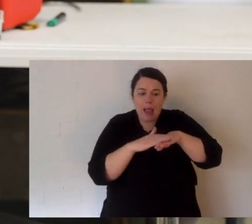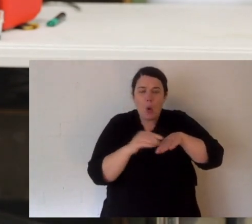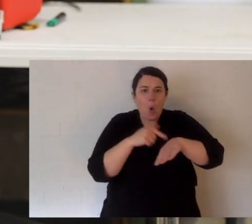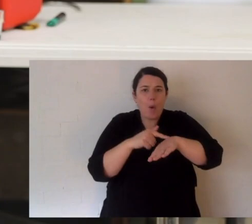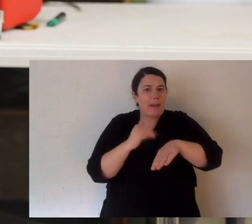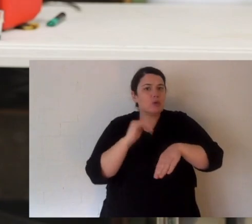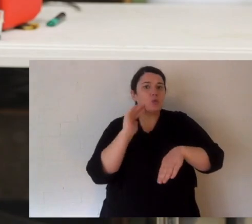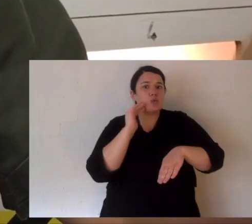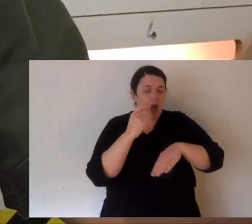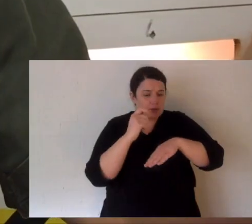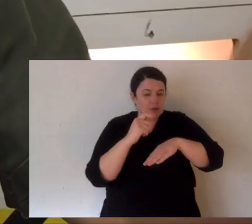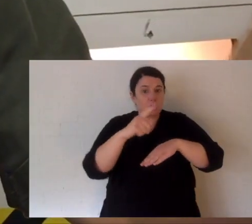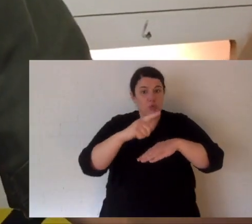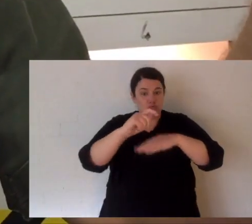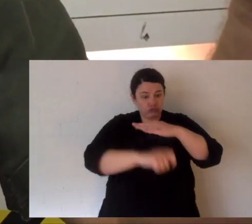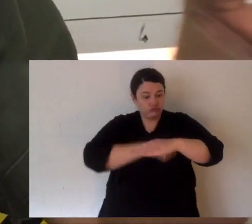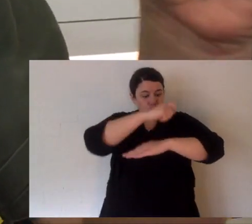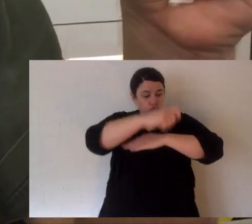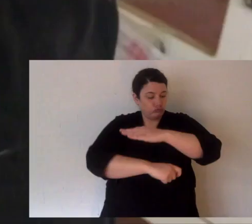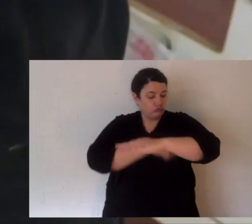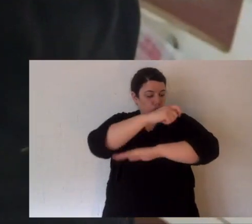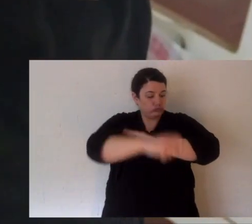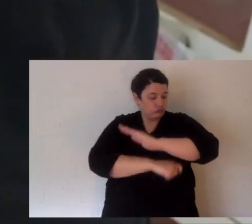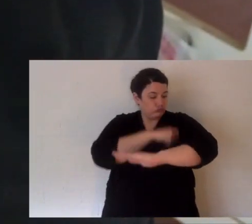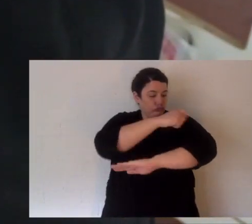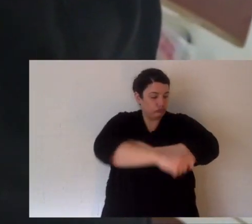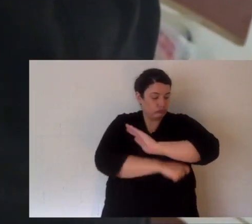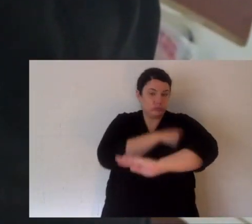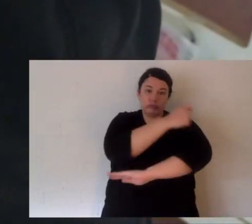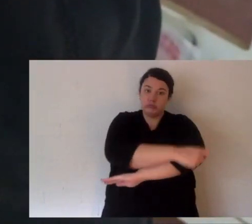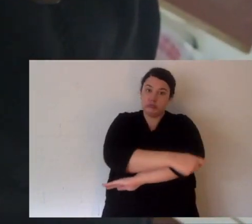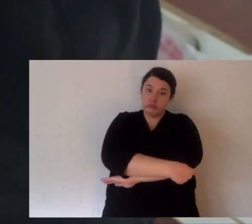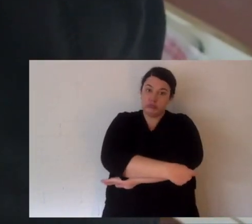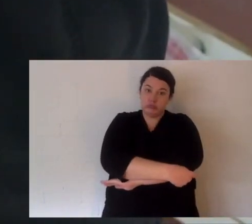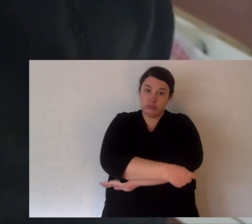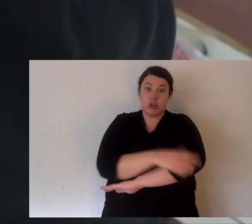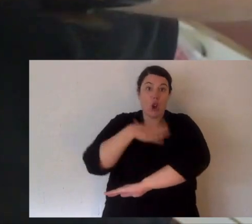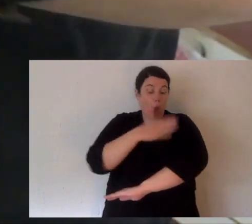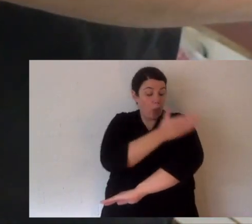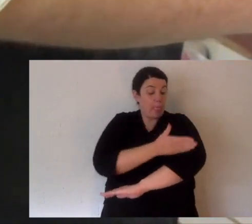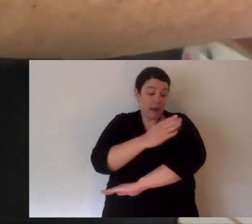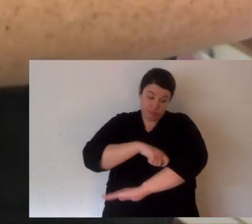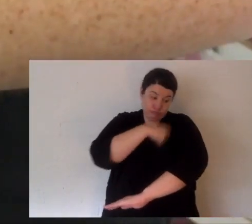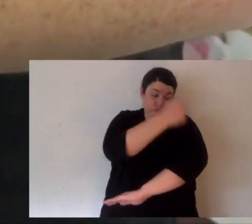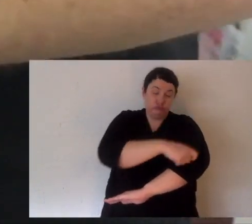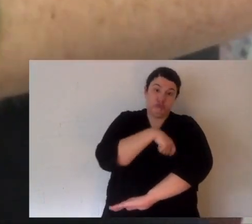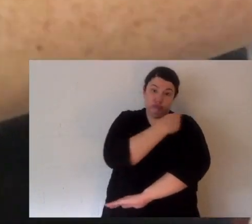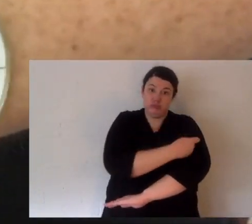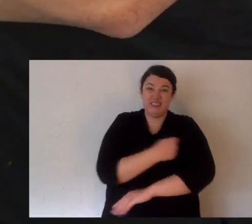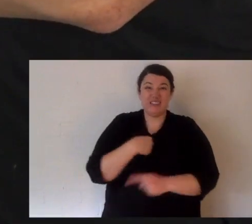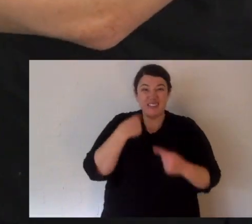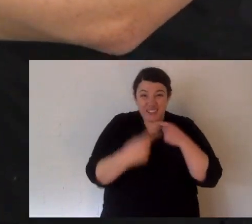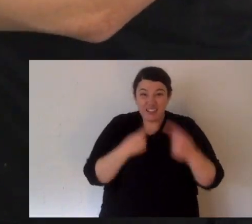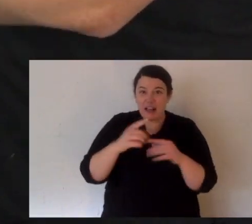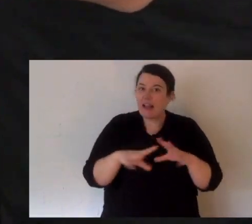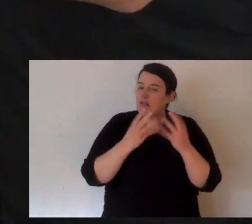tight. And you roll it up your arm to the right pressure. If you're wearing jewelry, your fingers are going to swell. Take them off. Go